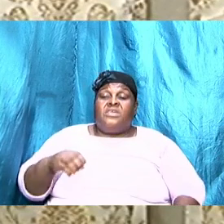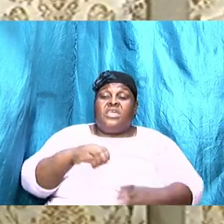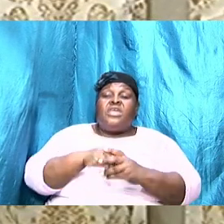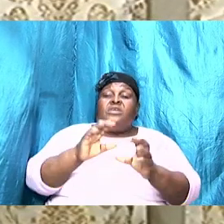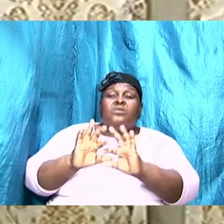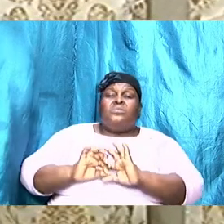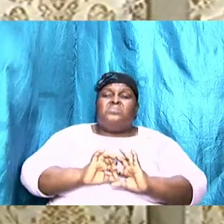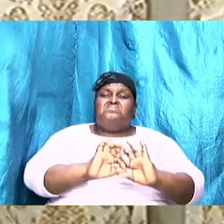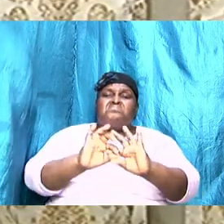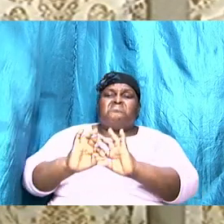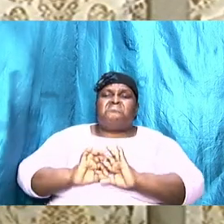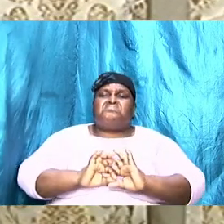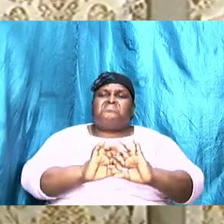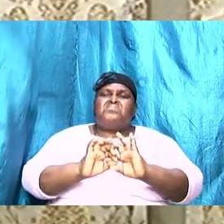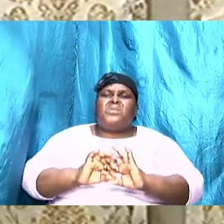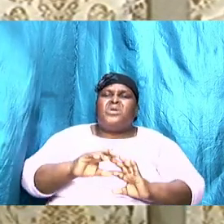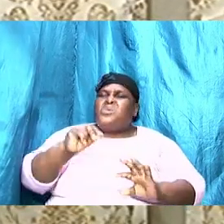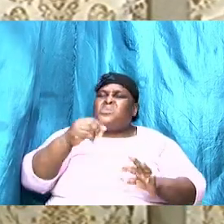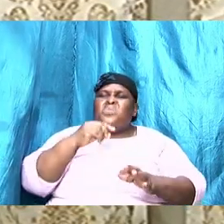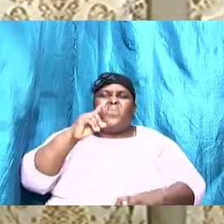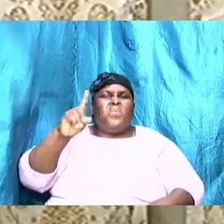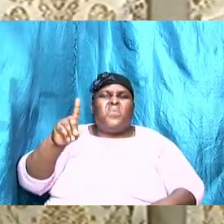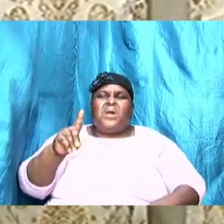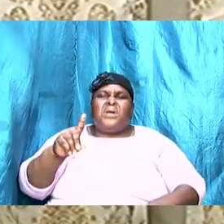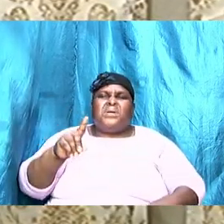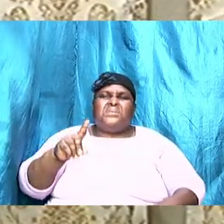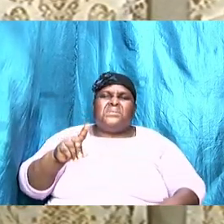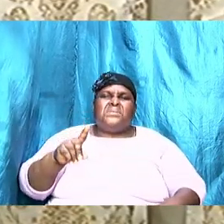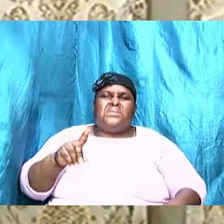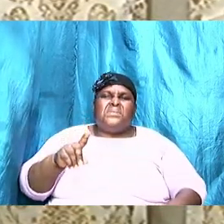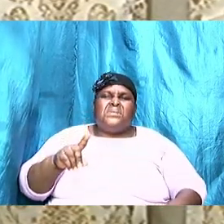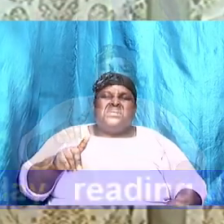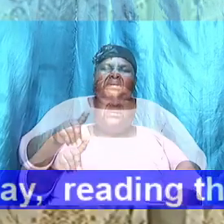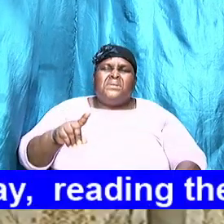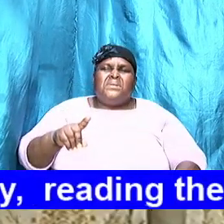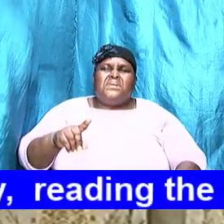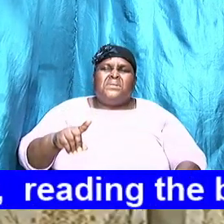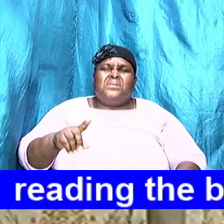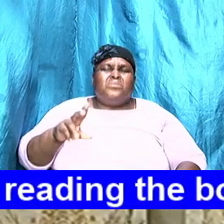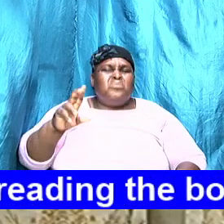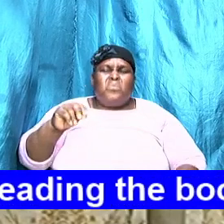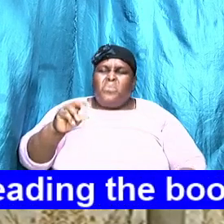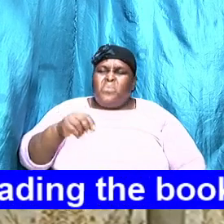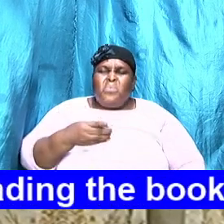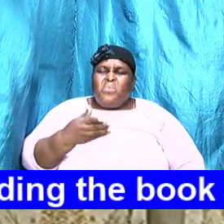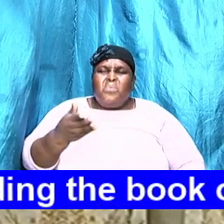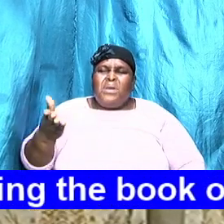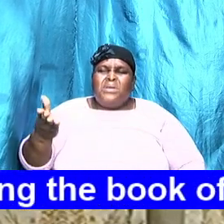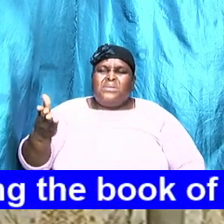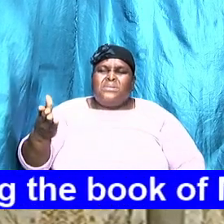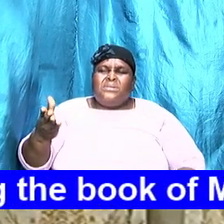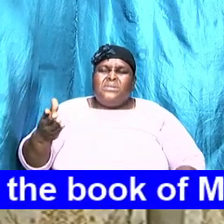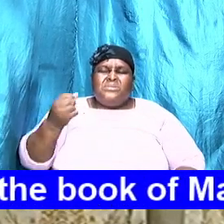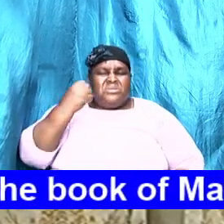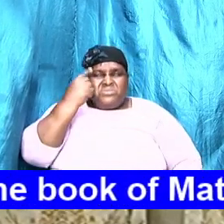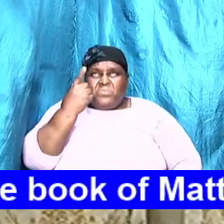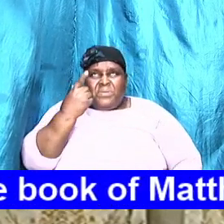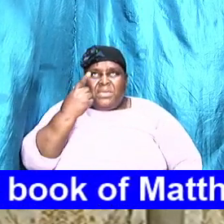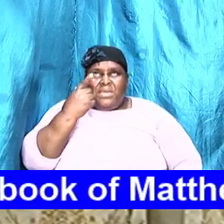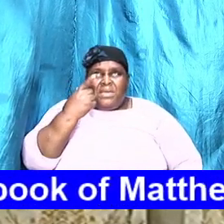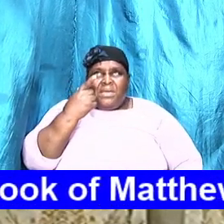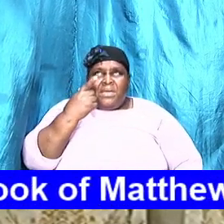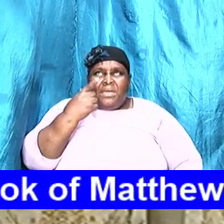Nobody just gets up one morning and walks. It is a process where things start to deteriorate. It